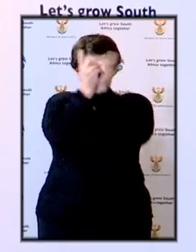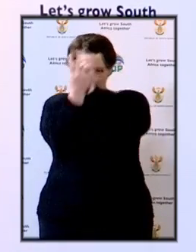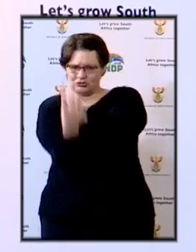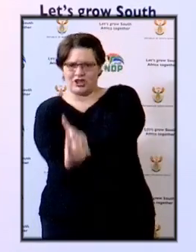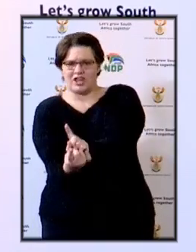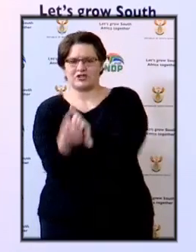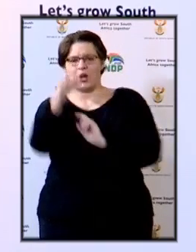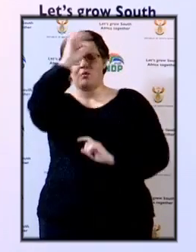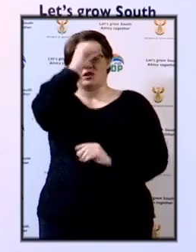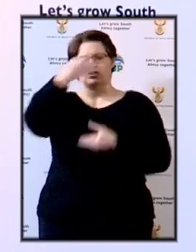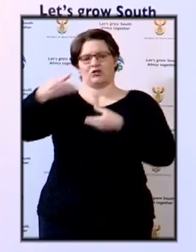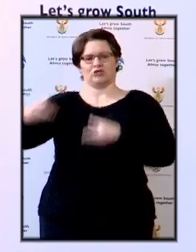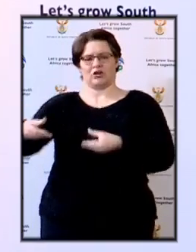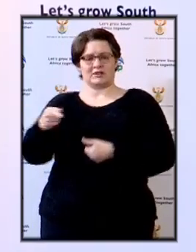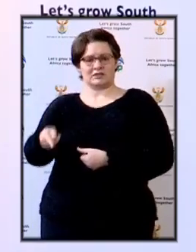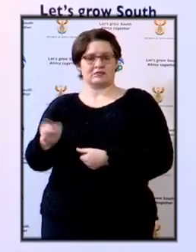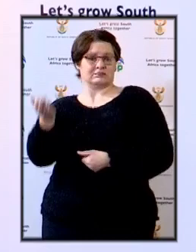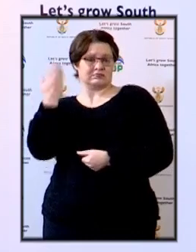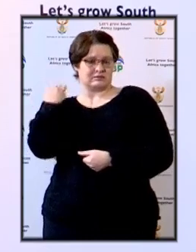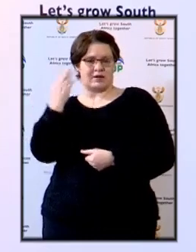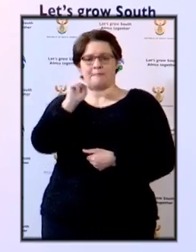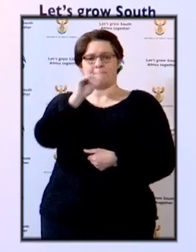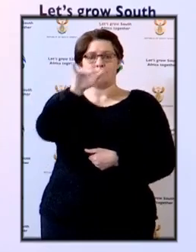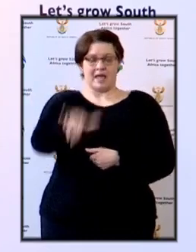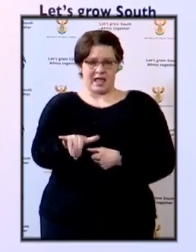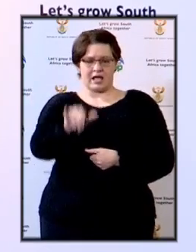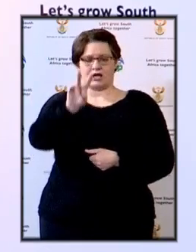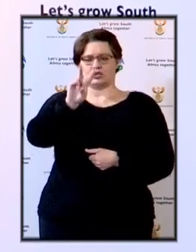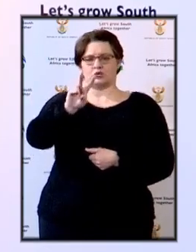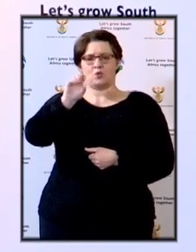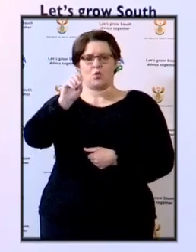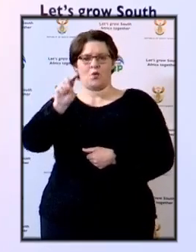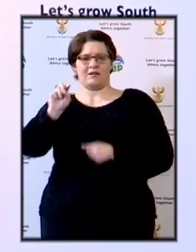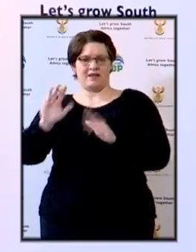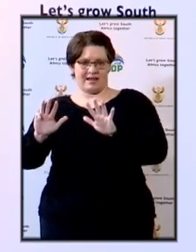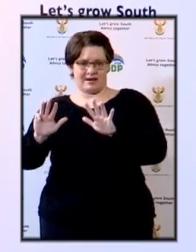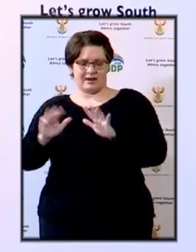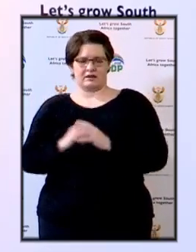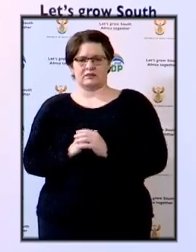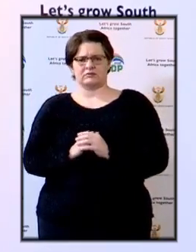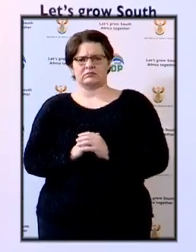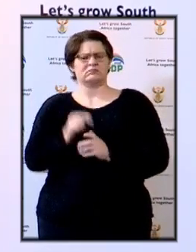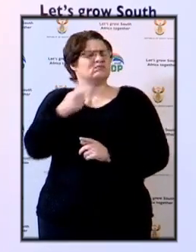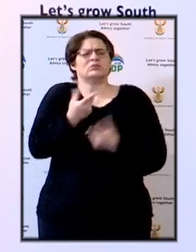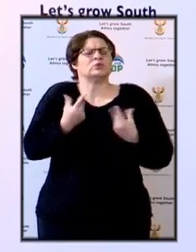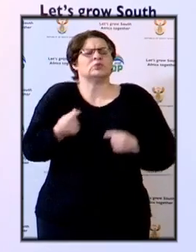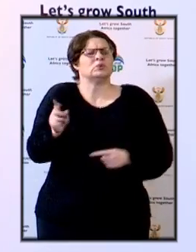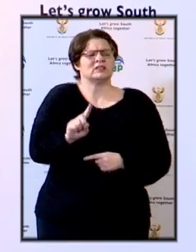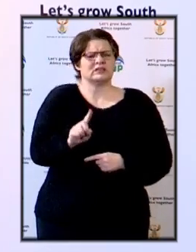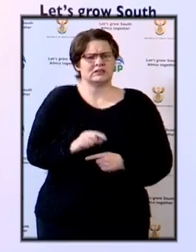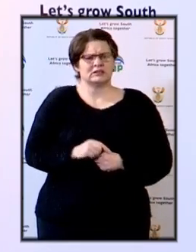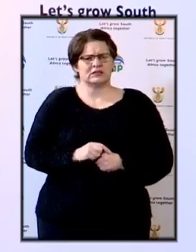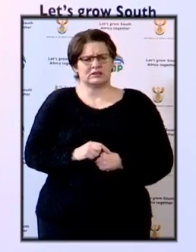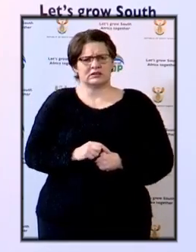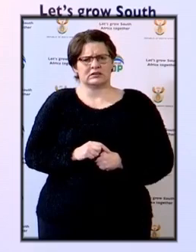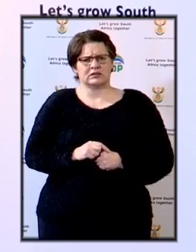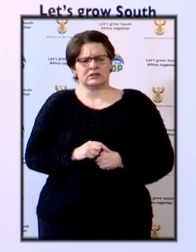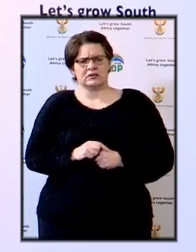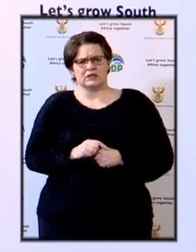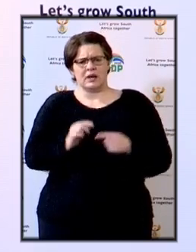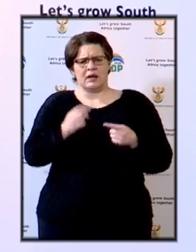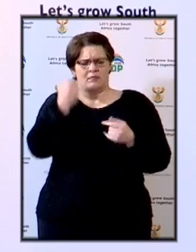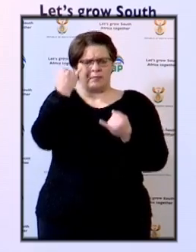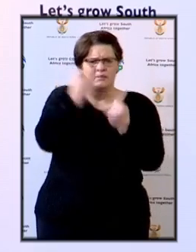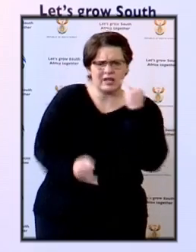police case docket in May 2019. It investigated the conglomerate of